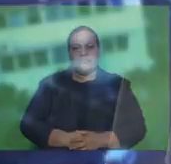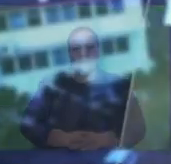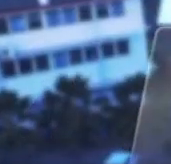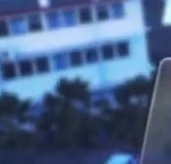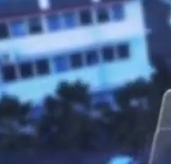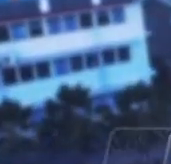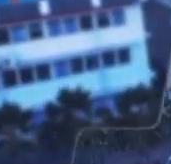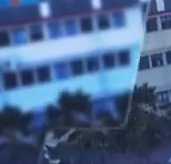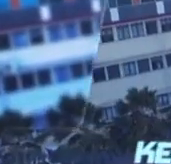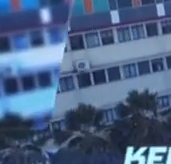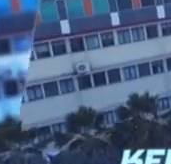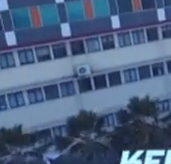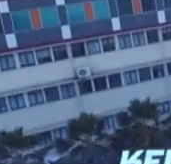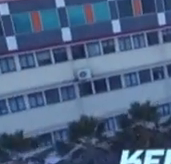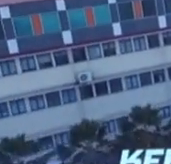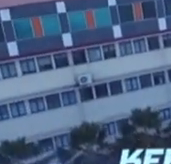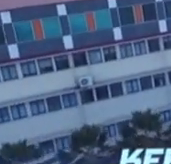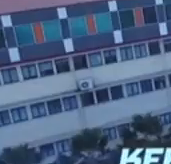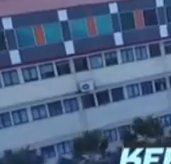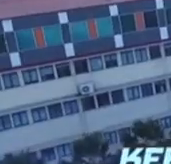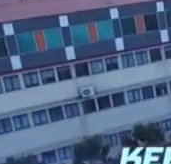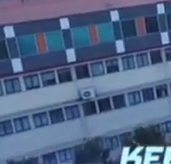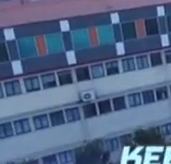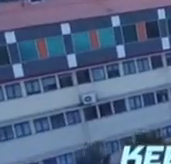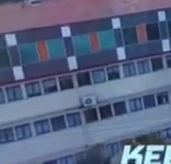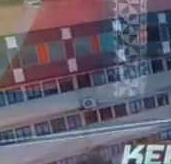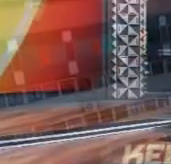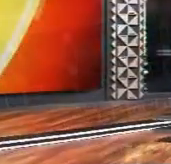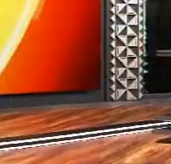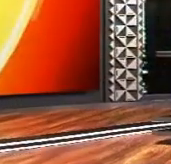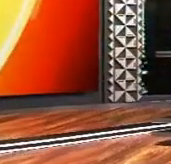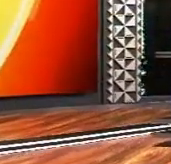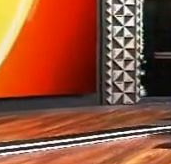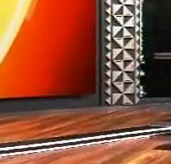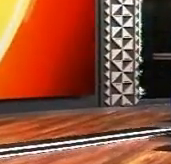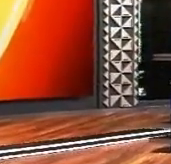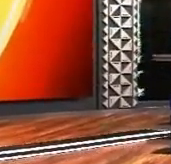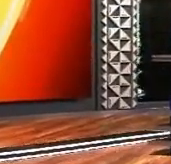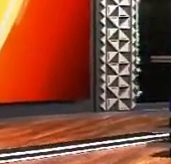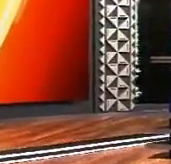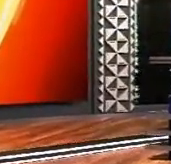From the studios of FBC Suha, Jackie Spade.